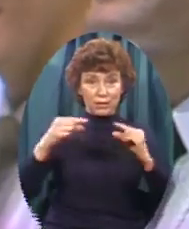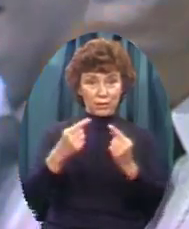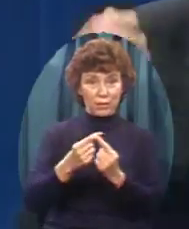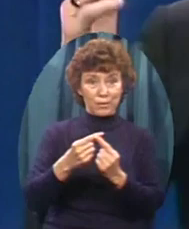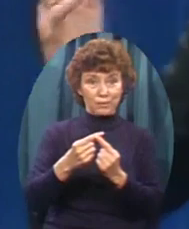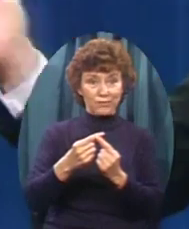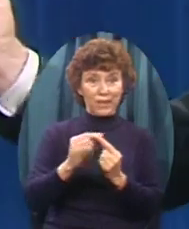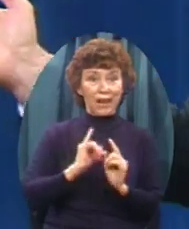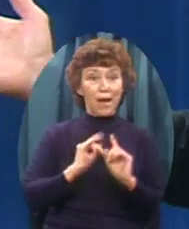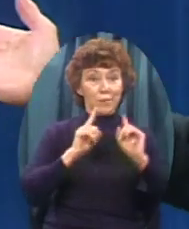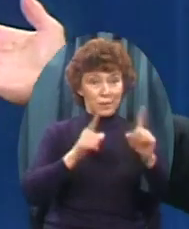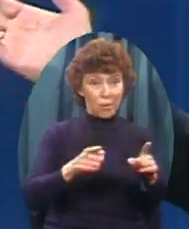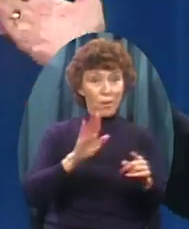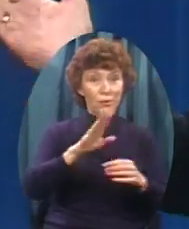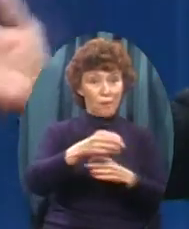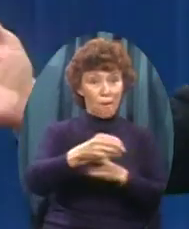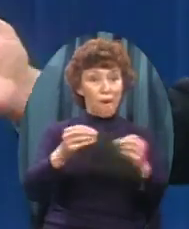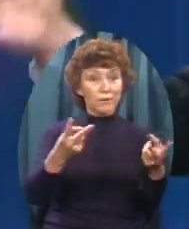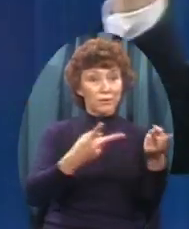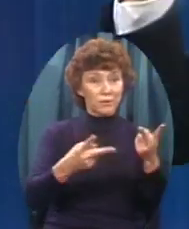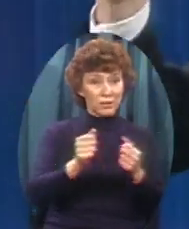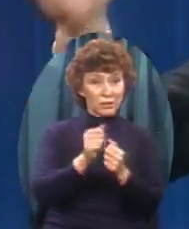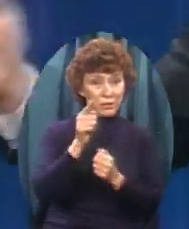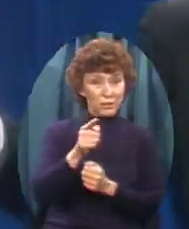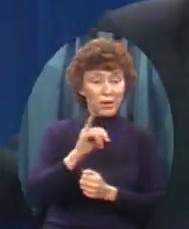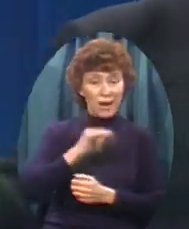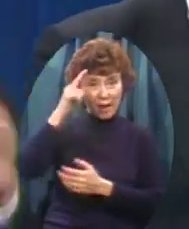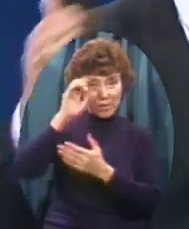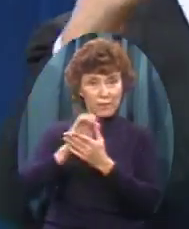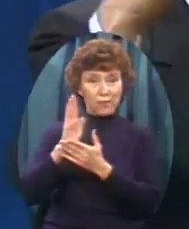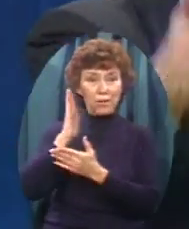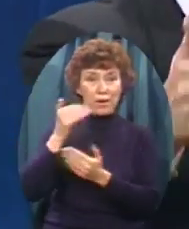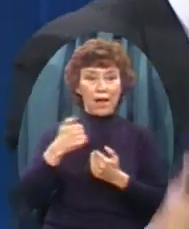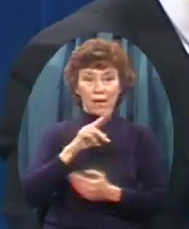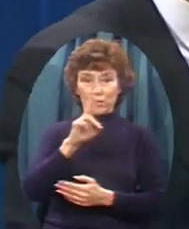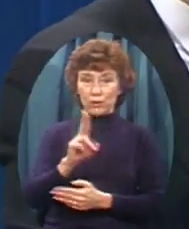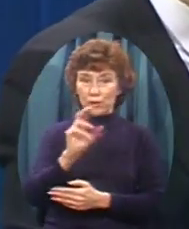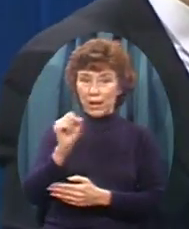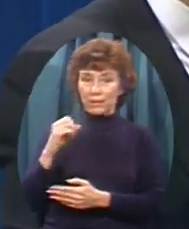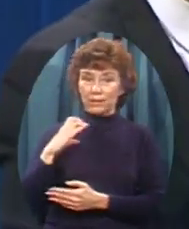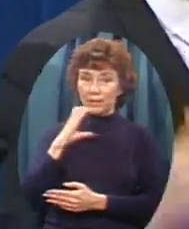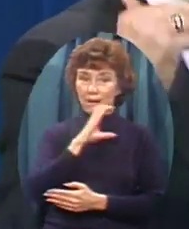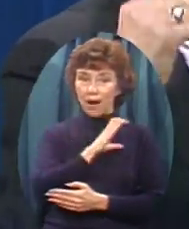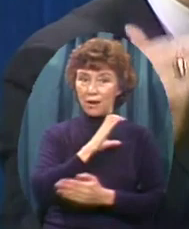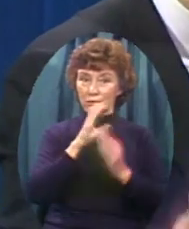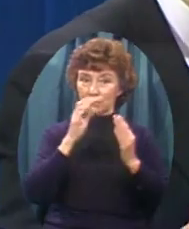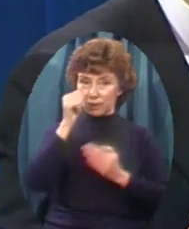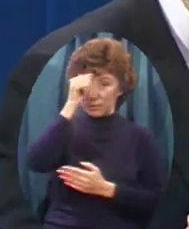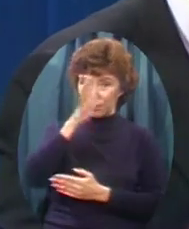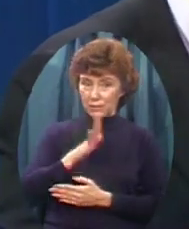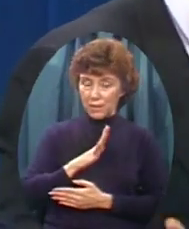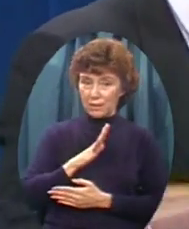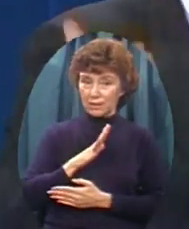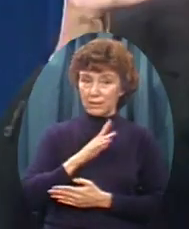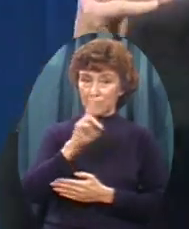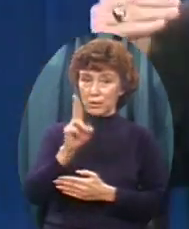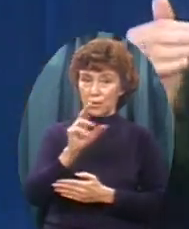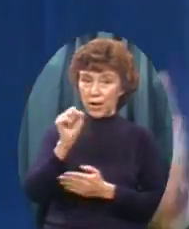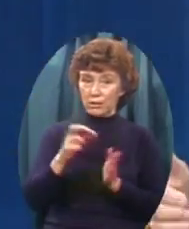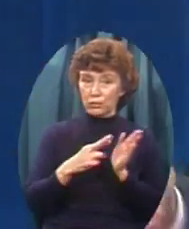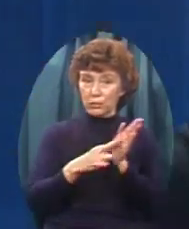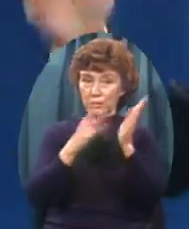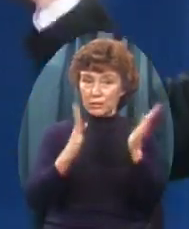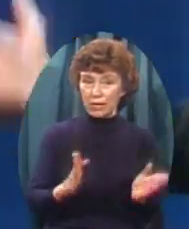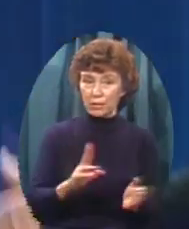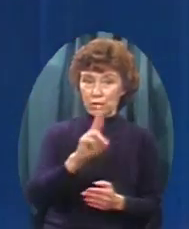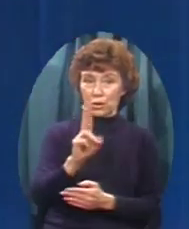I believe someday We're going to have Some congressmen Some U.S. Right out of this group Right here Some governors Why not Some U.S.